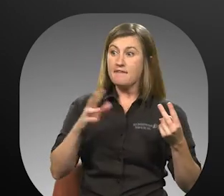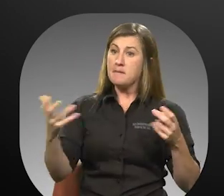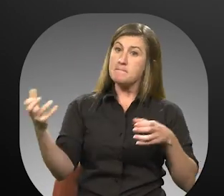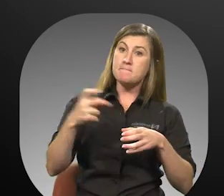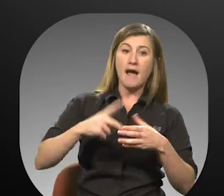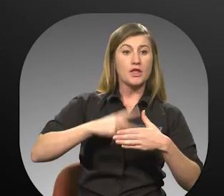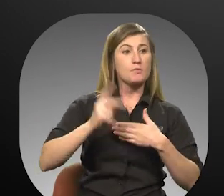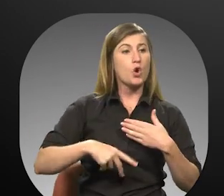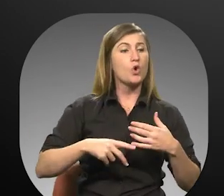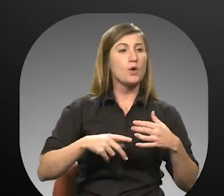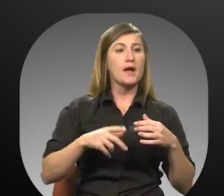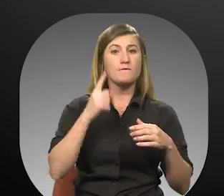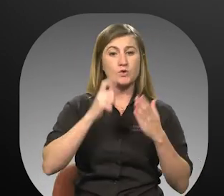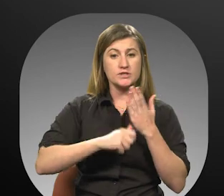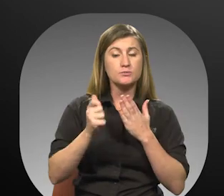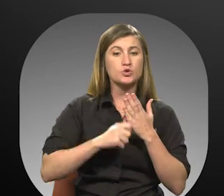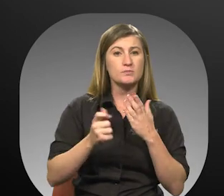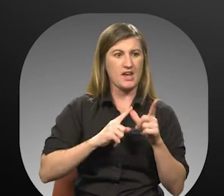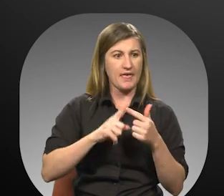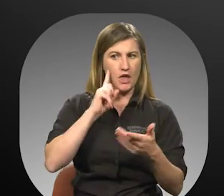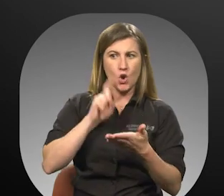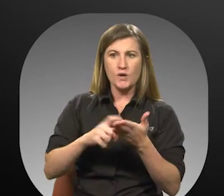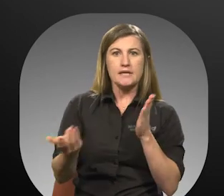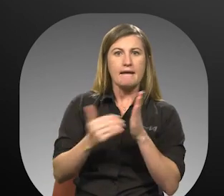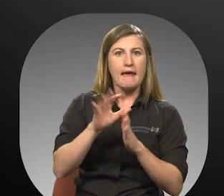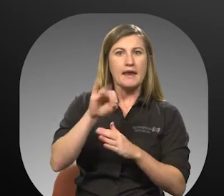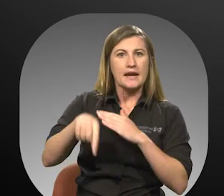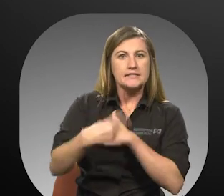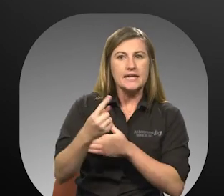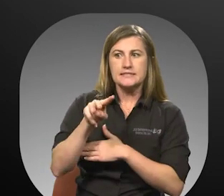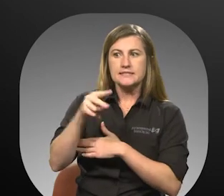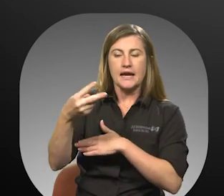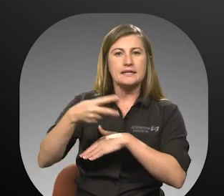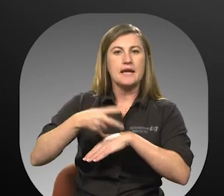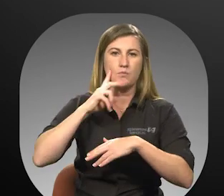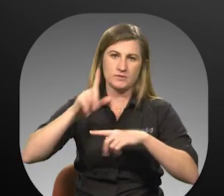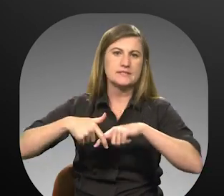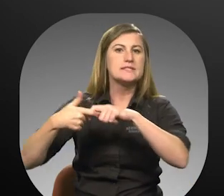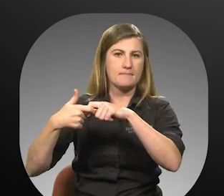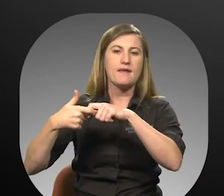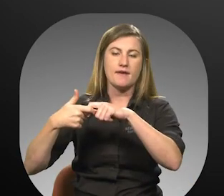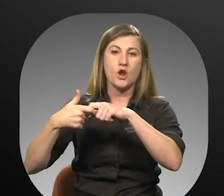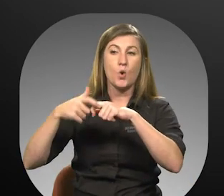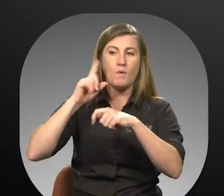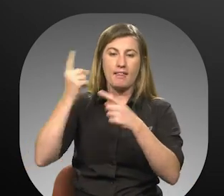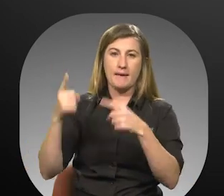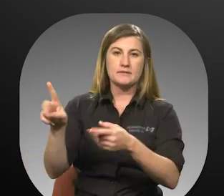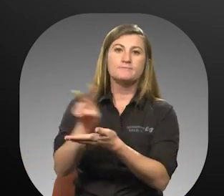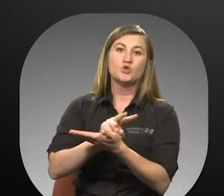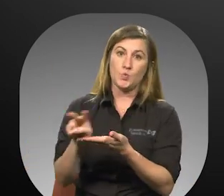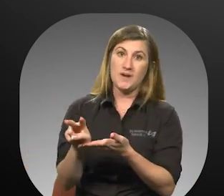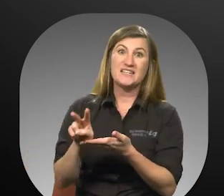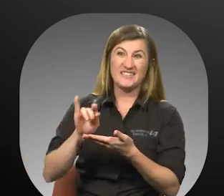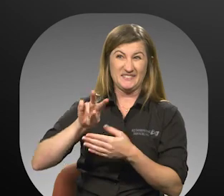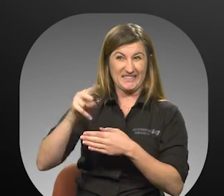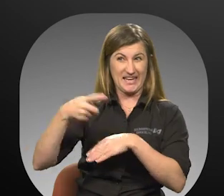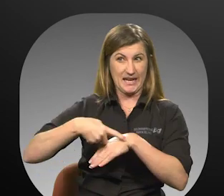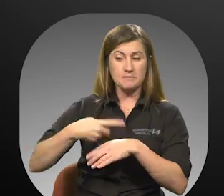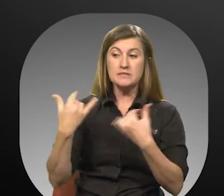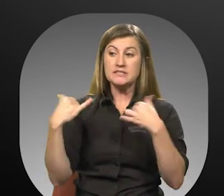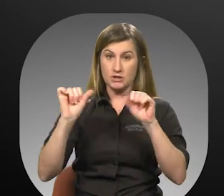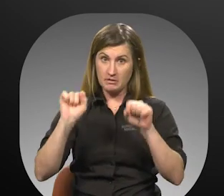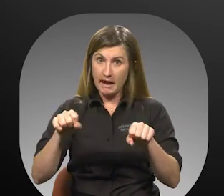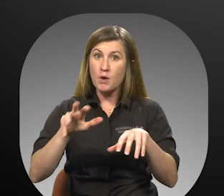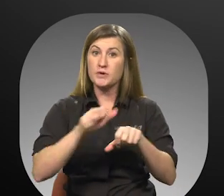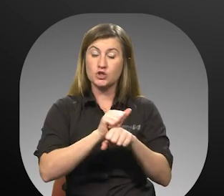and they continue a pattern of abuse within a 90-day period, the second subscription suspension will be for two weeks, meaning that they will still be